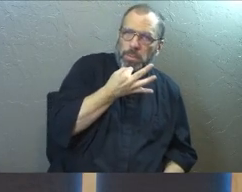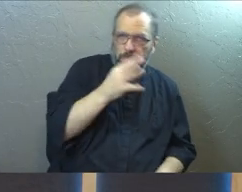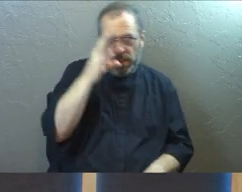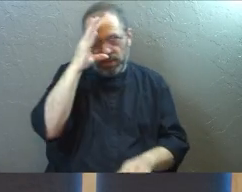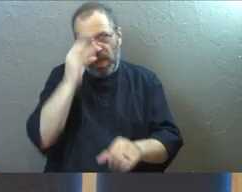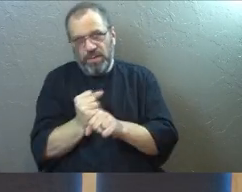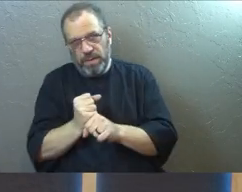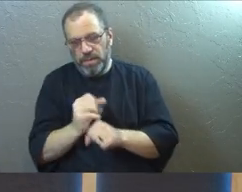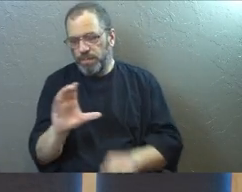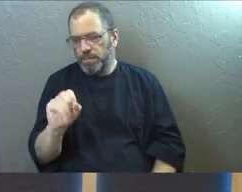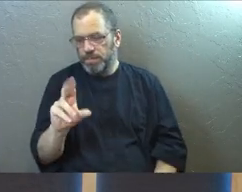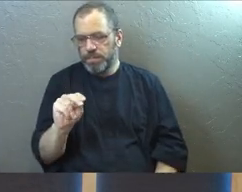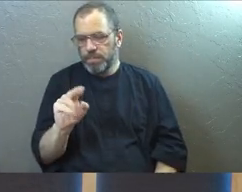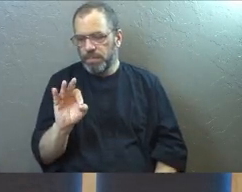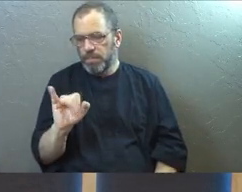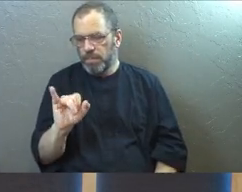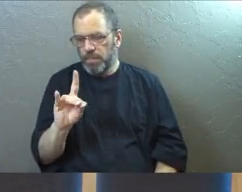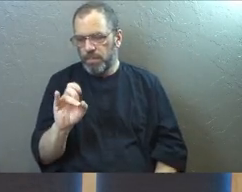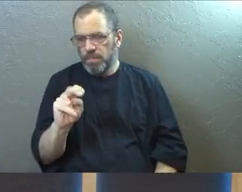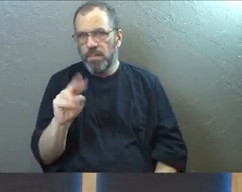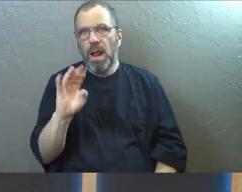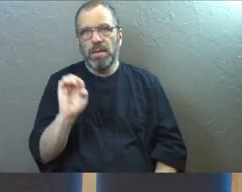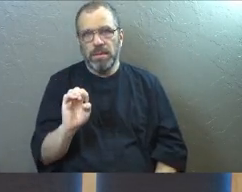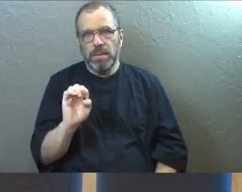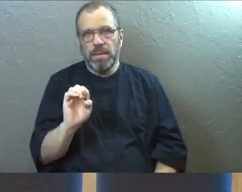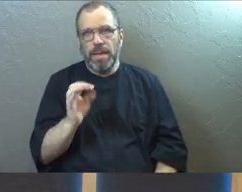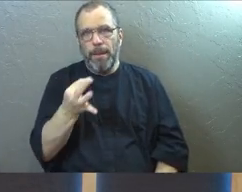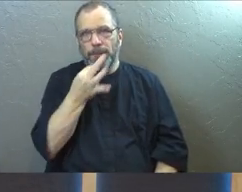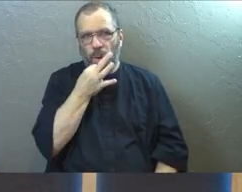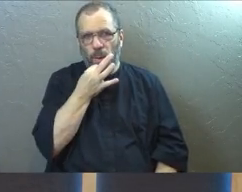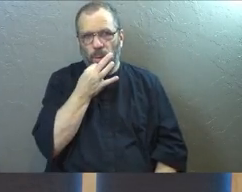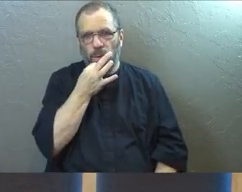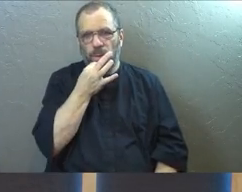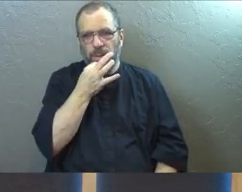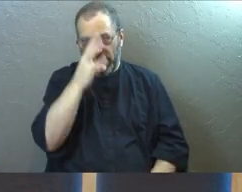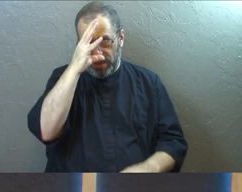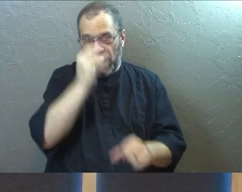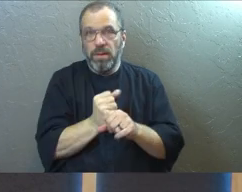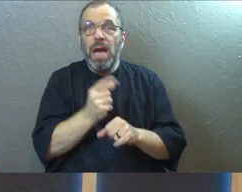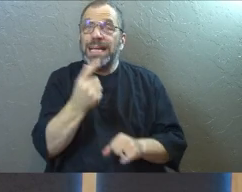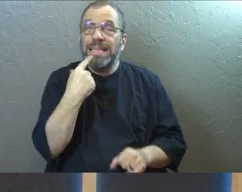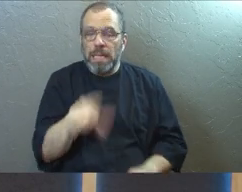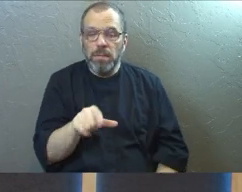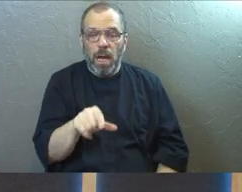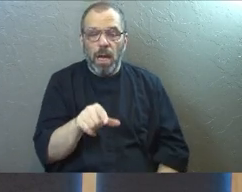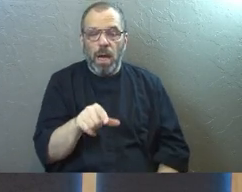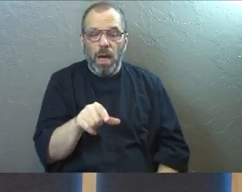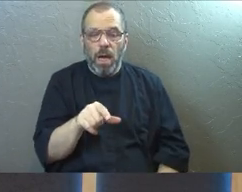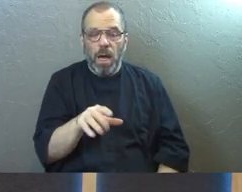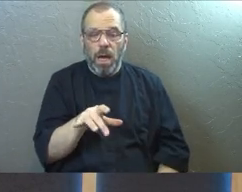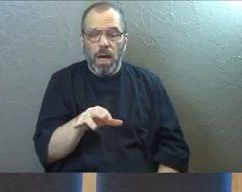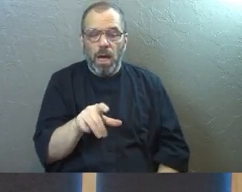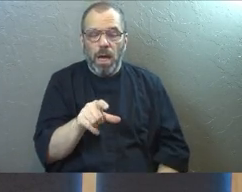confidence. That we would be bold and confident. Because he tells us here,